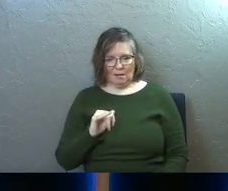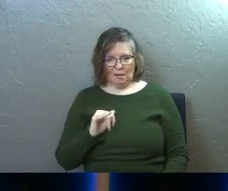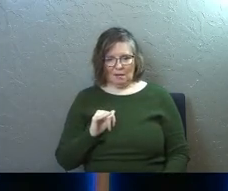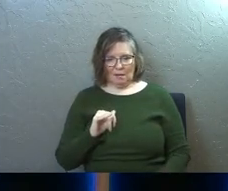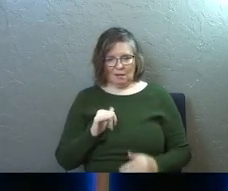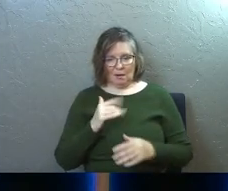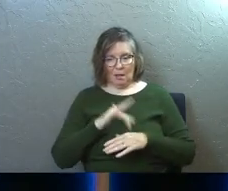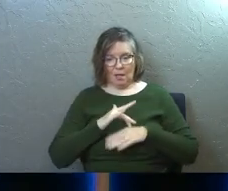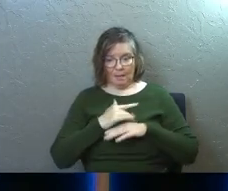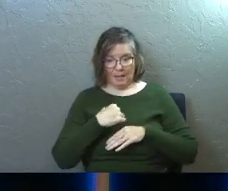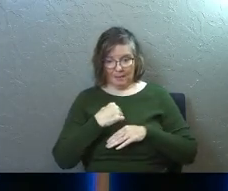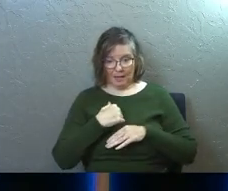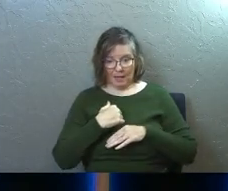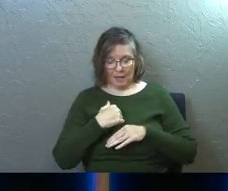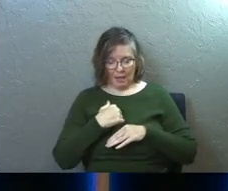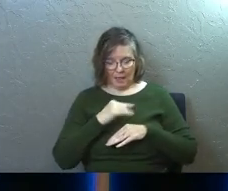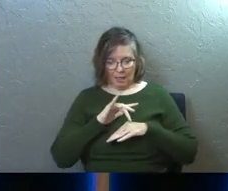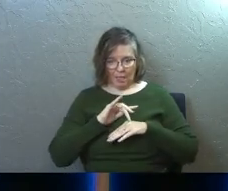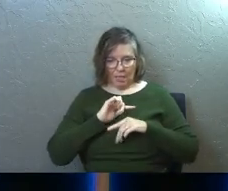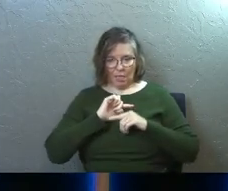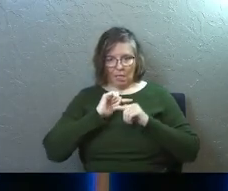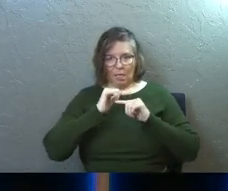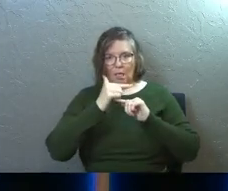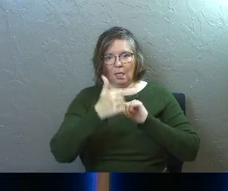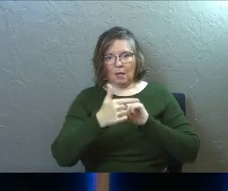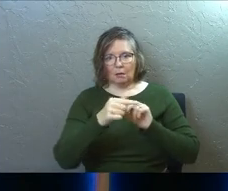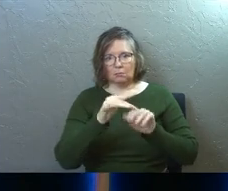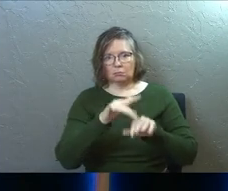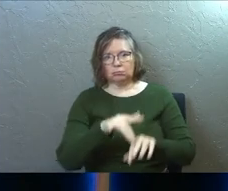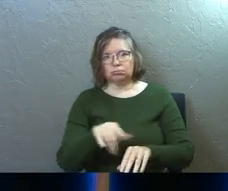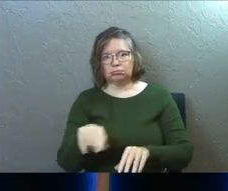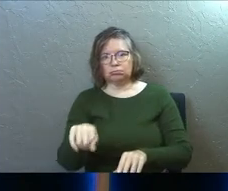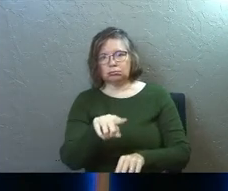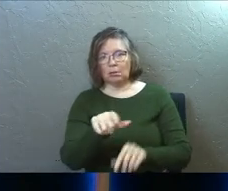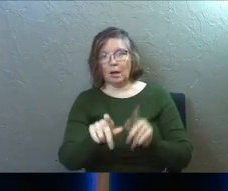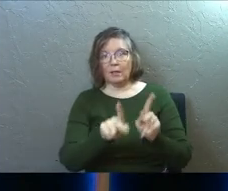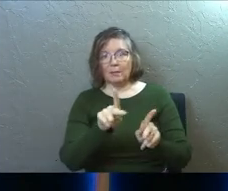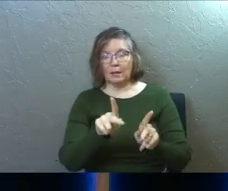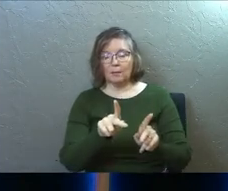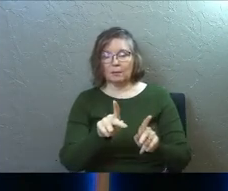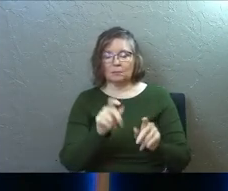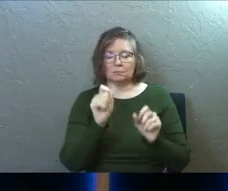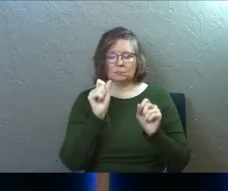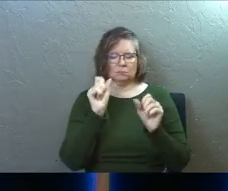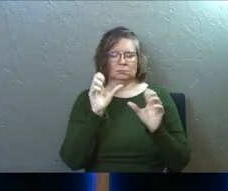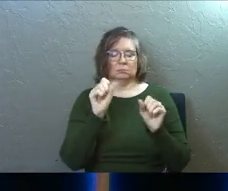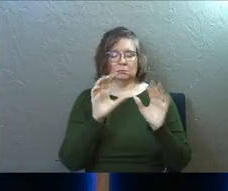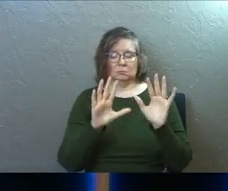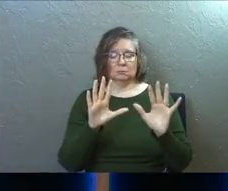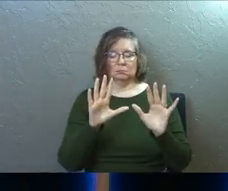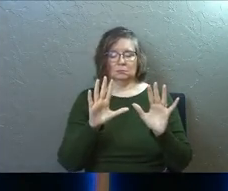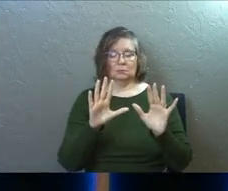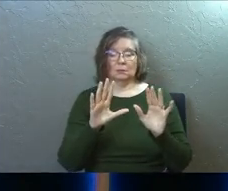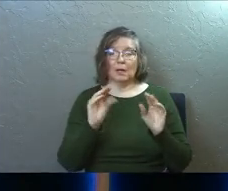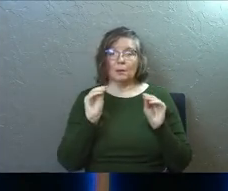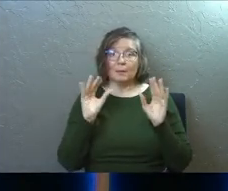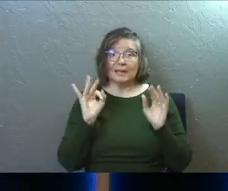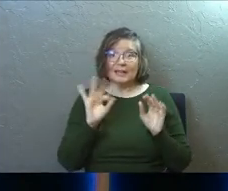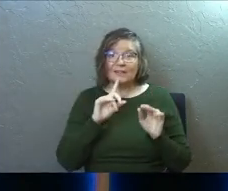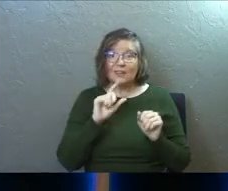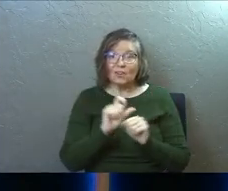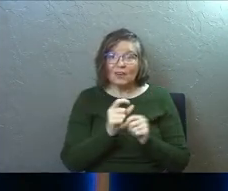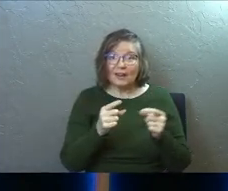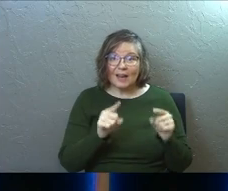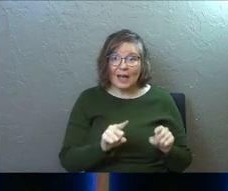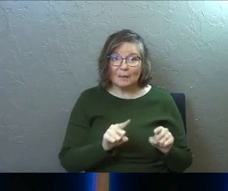other people or be about him. It's an absolute mystery and it would be an absolute miracle if it could